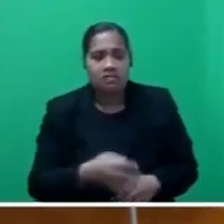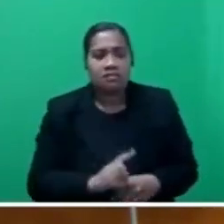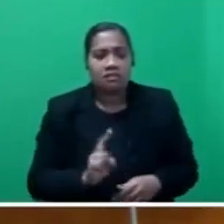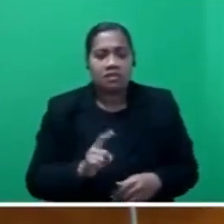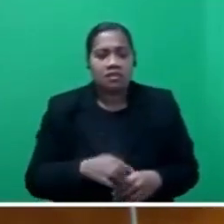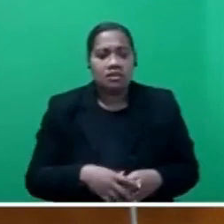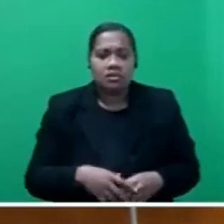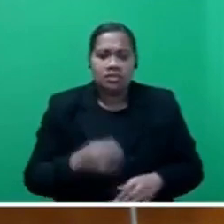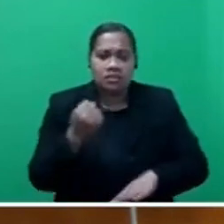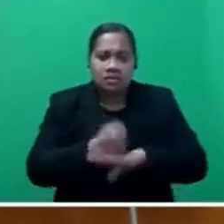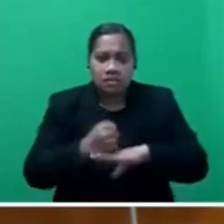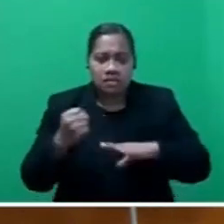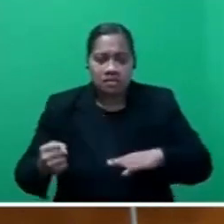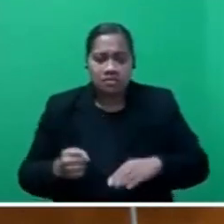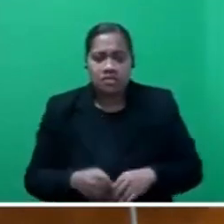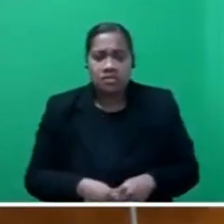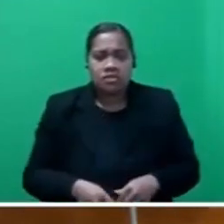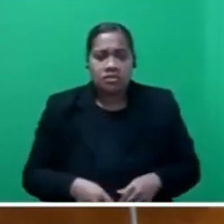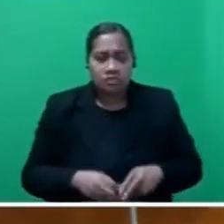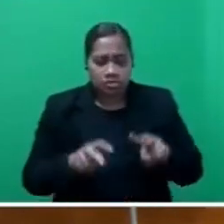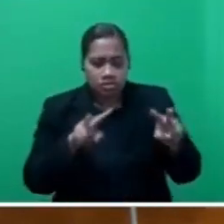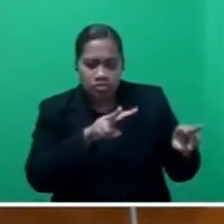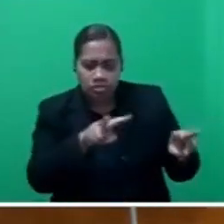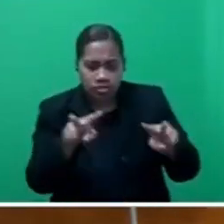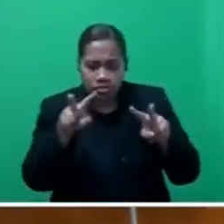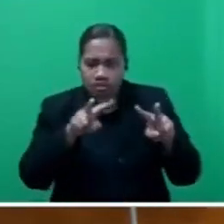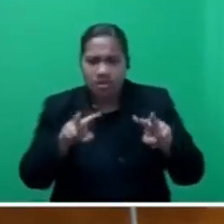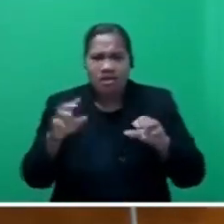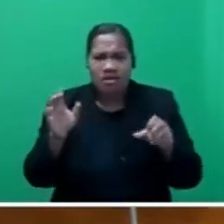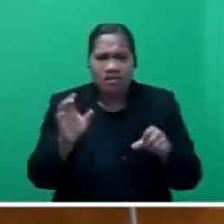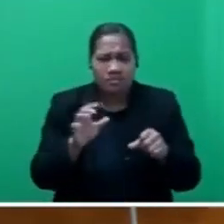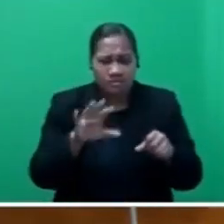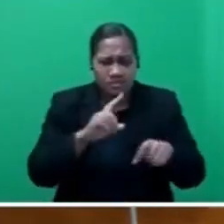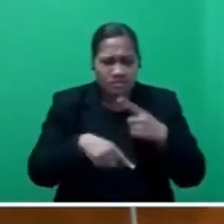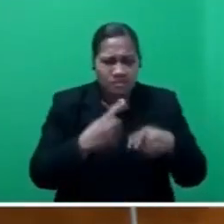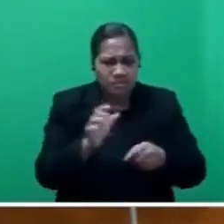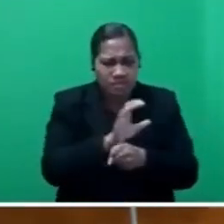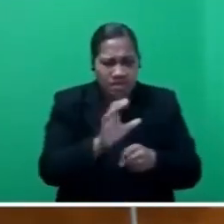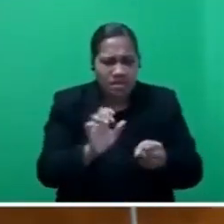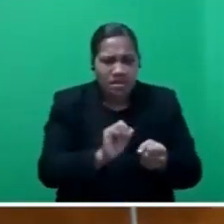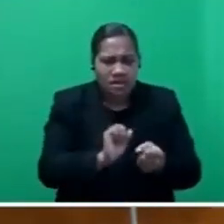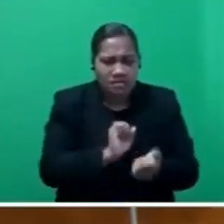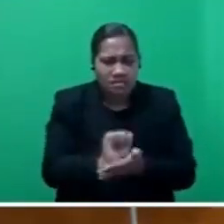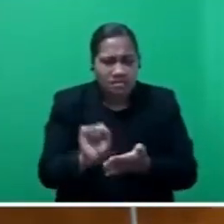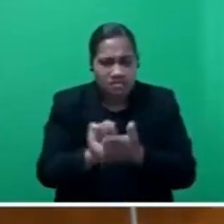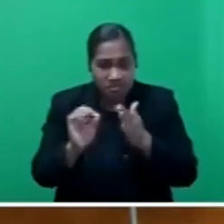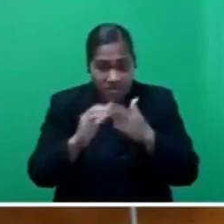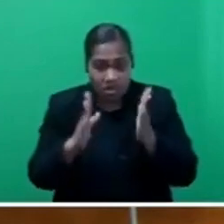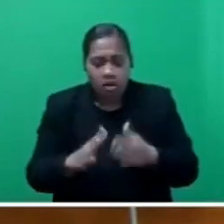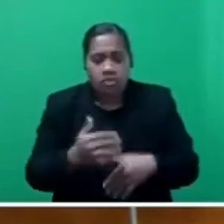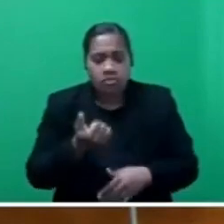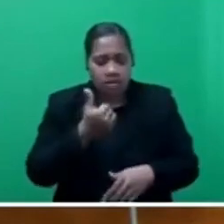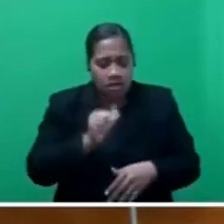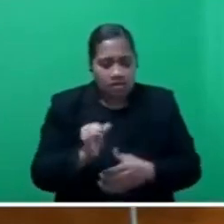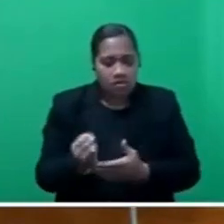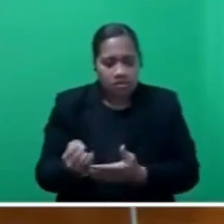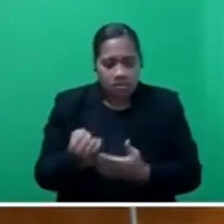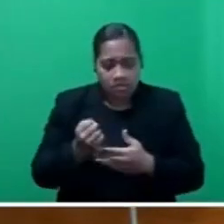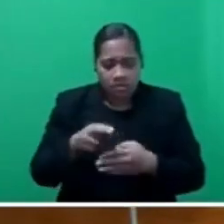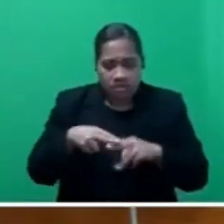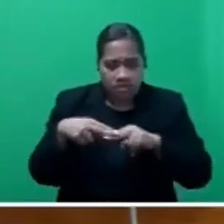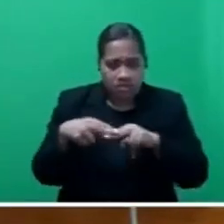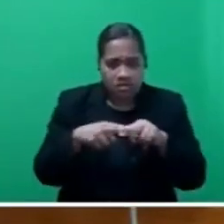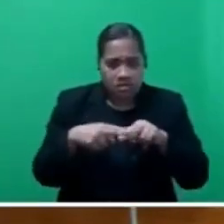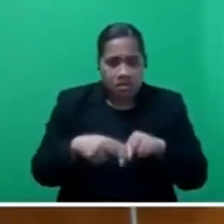for real estate sales around Fiji, to allow for the level of income in Fiji to commensurate with the